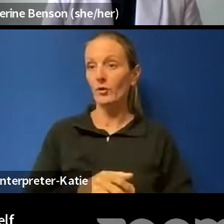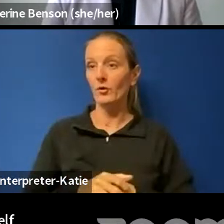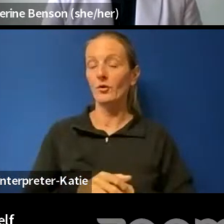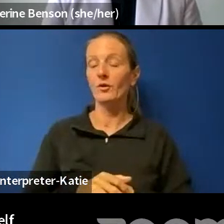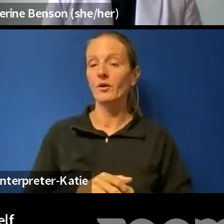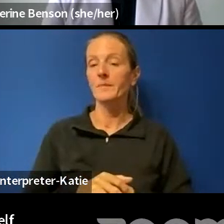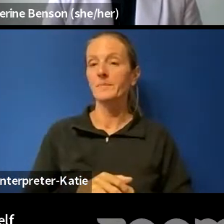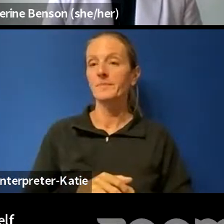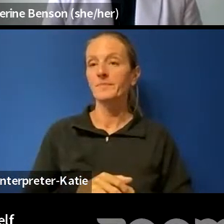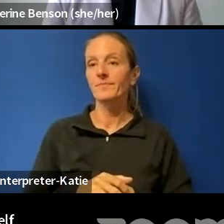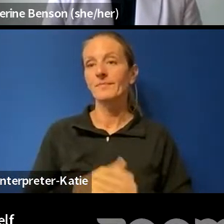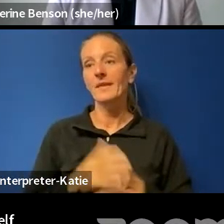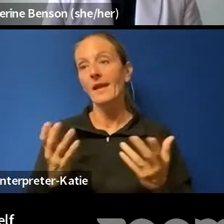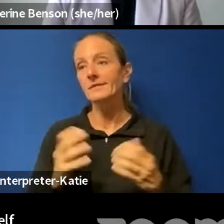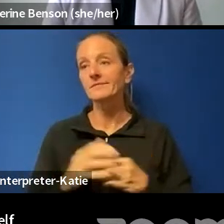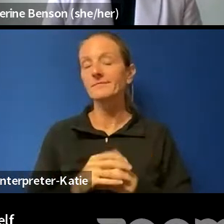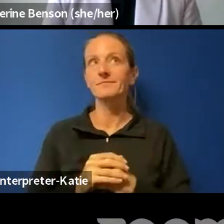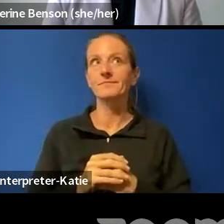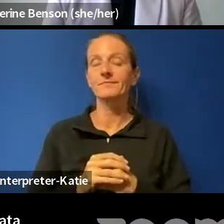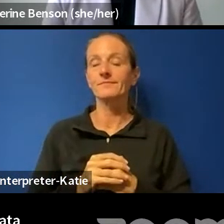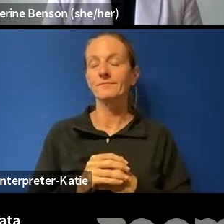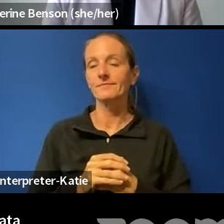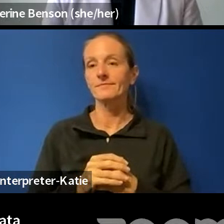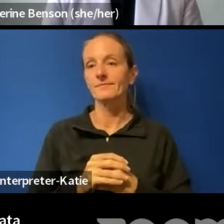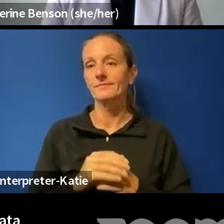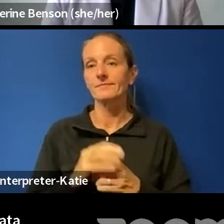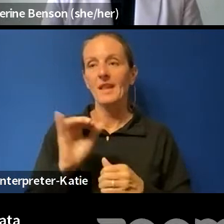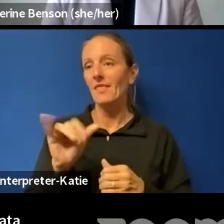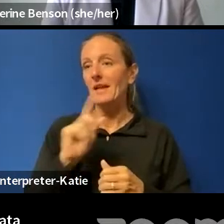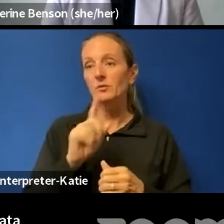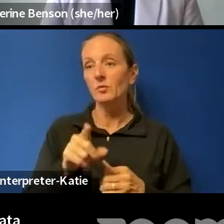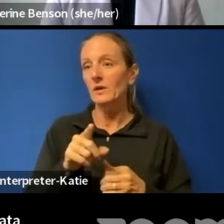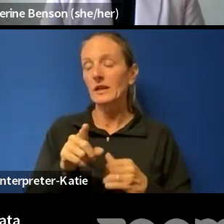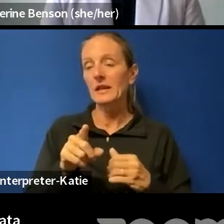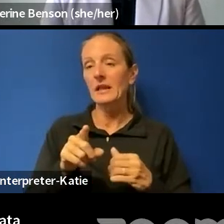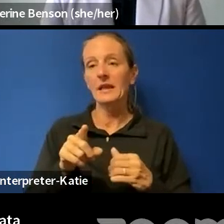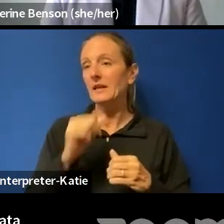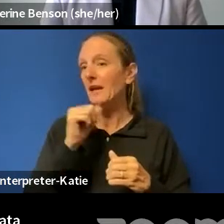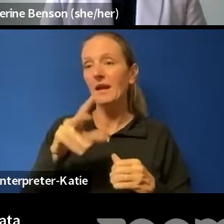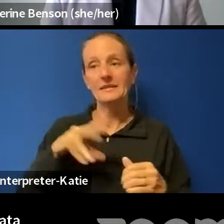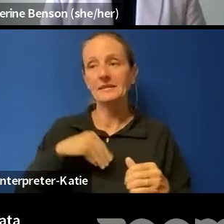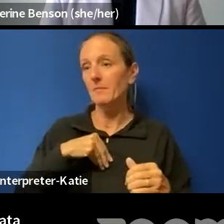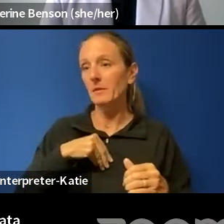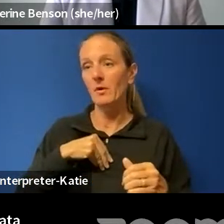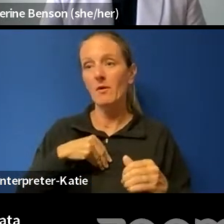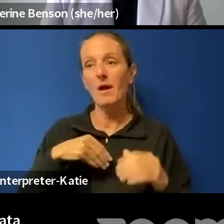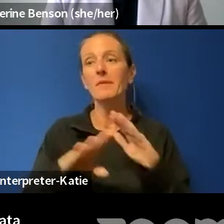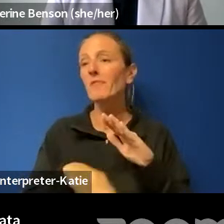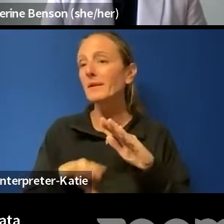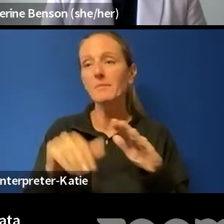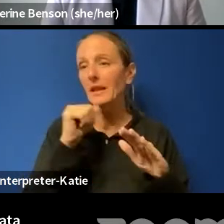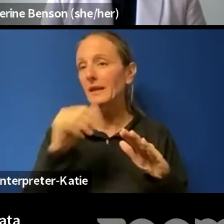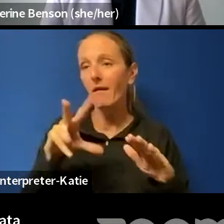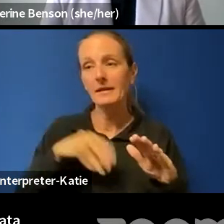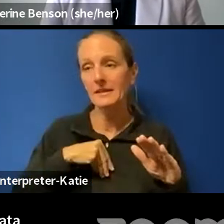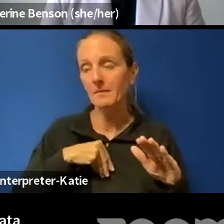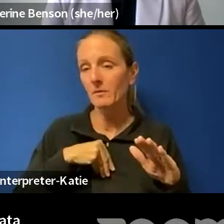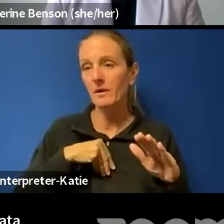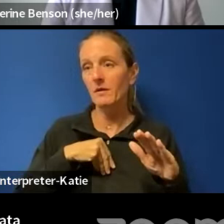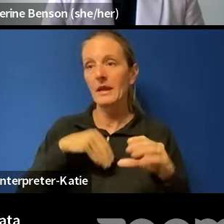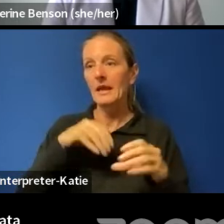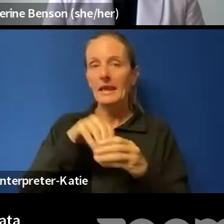Which, you know, is a really just fundamentally unacceptable thing to be happening in a liberal